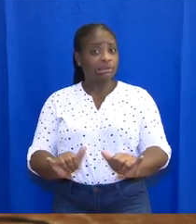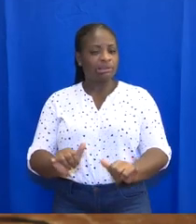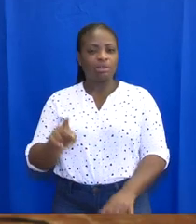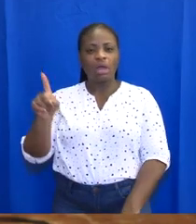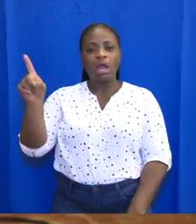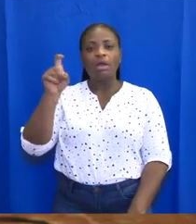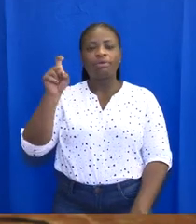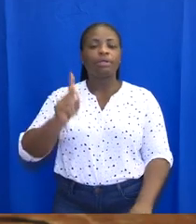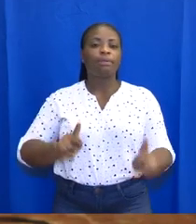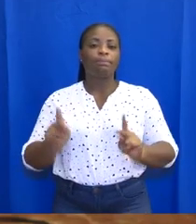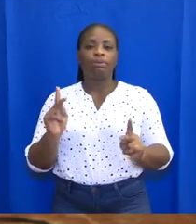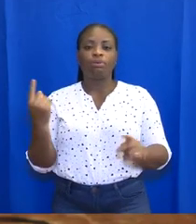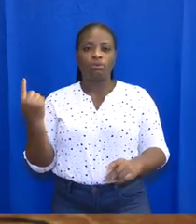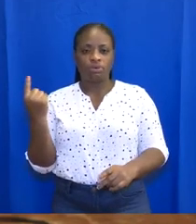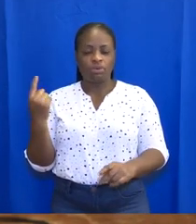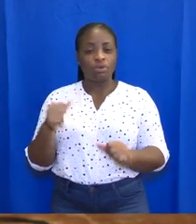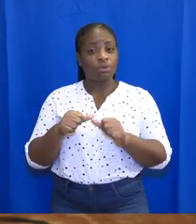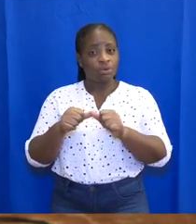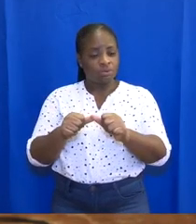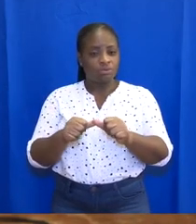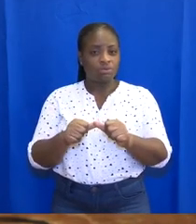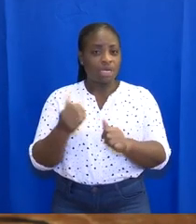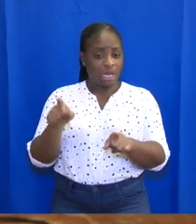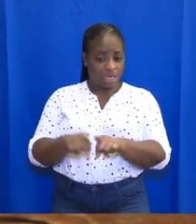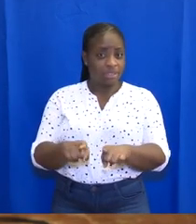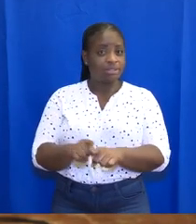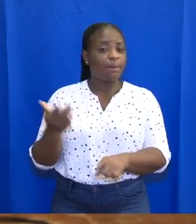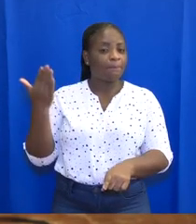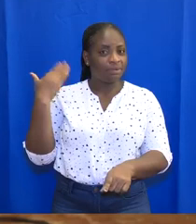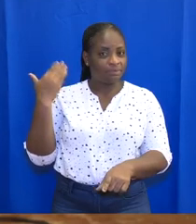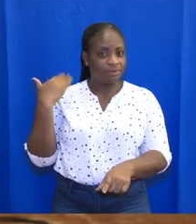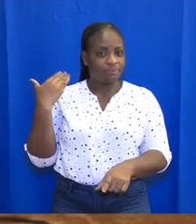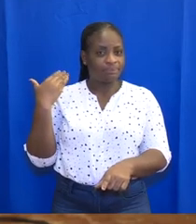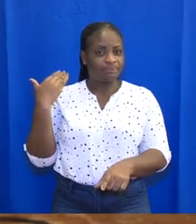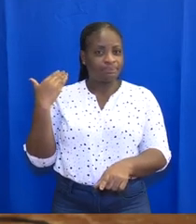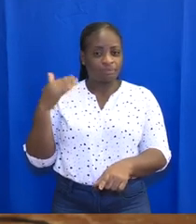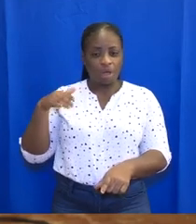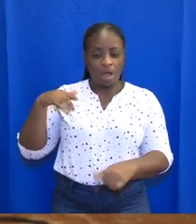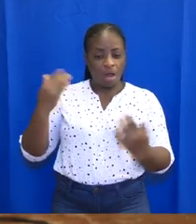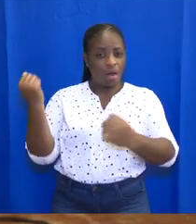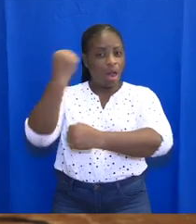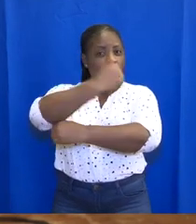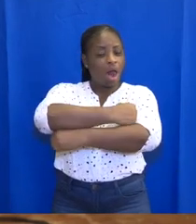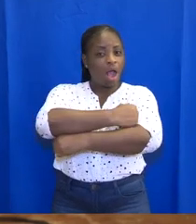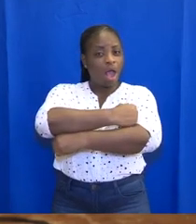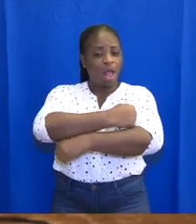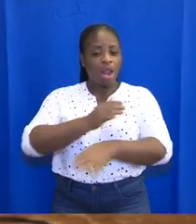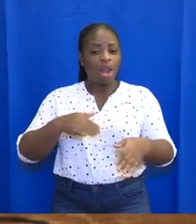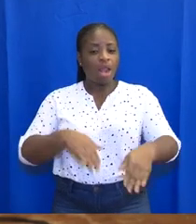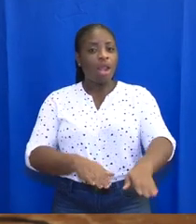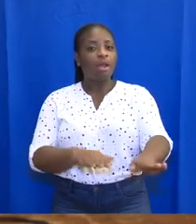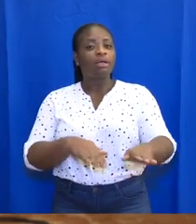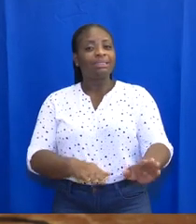of 100 persons, can continue to be performed. Our borders by land and sea will remain